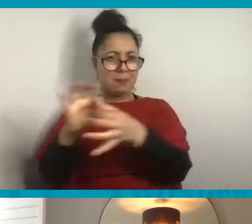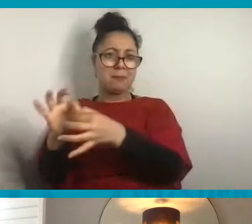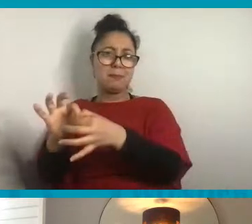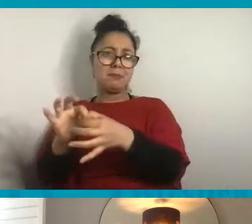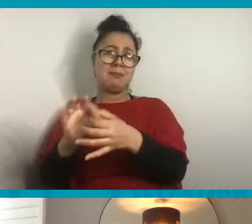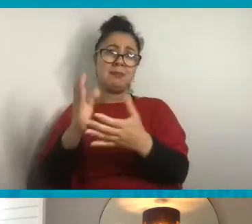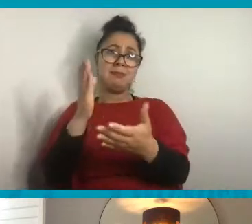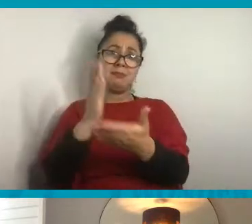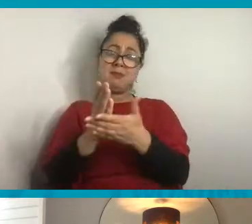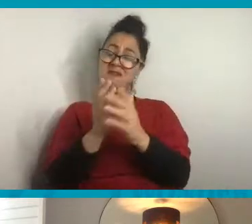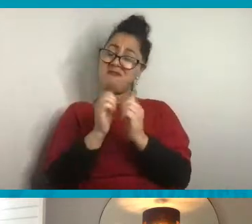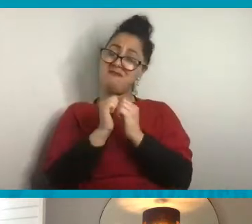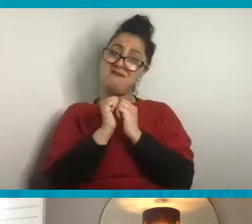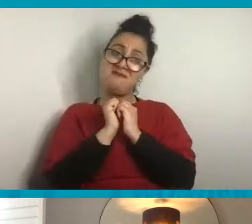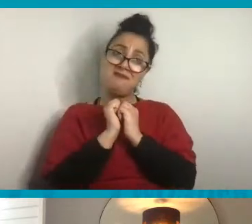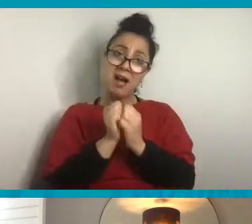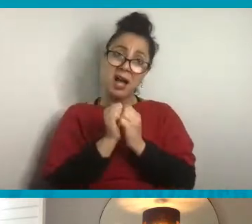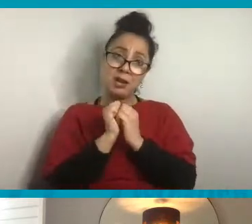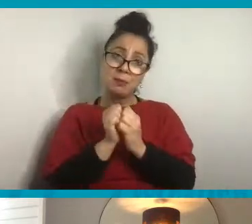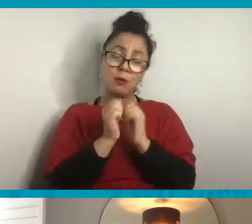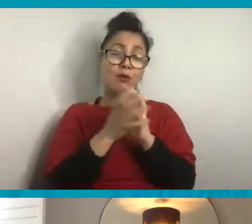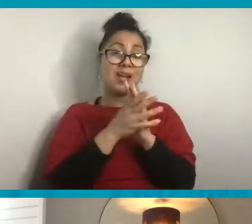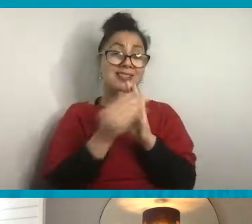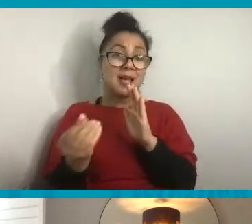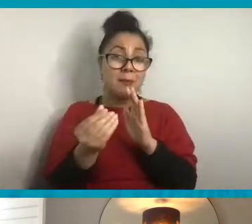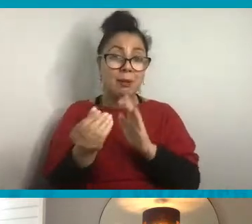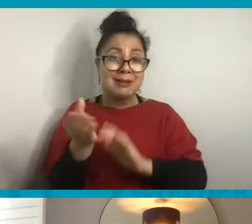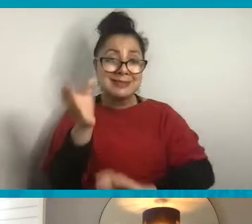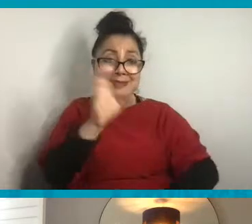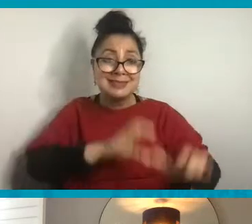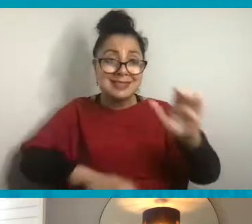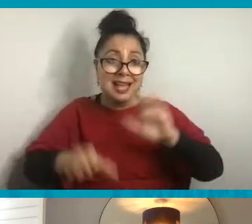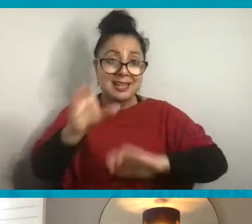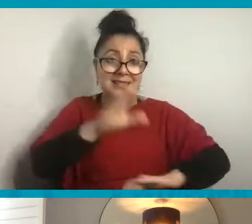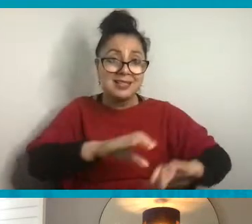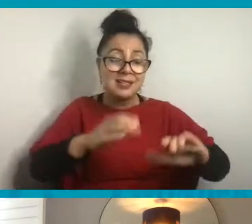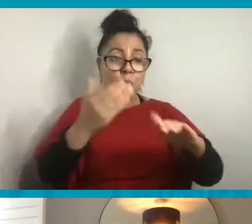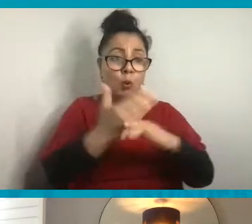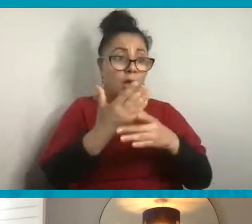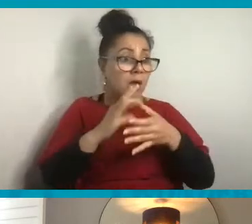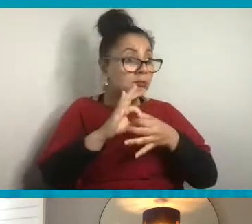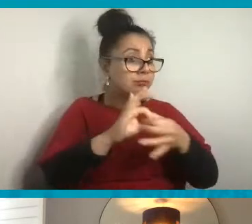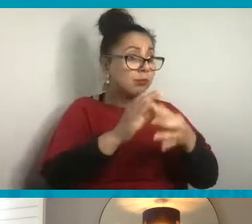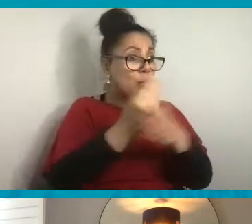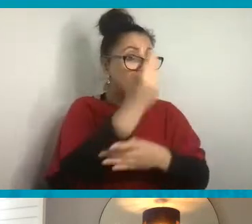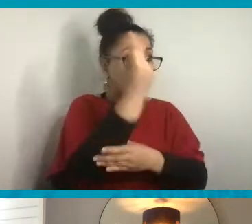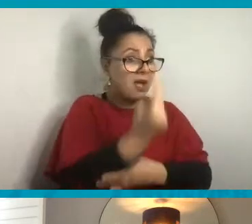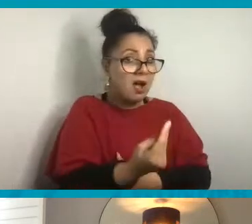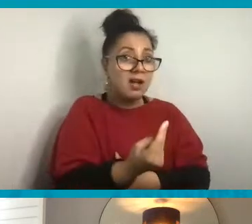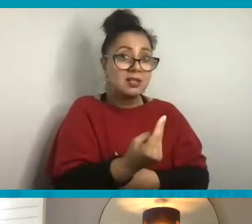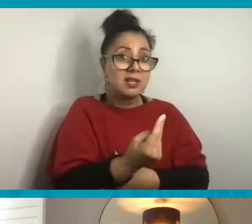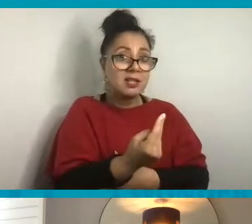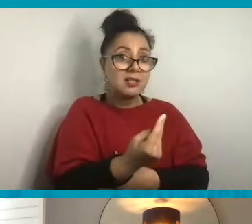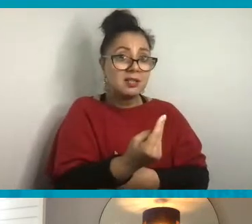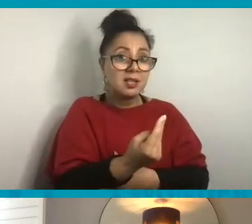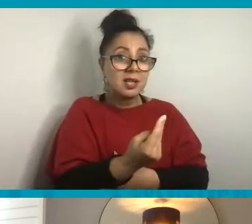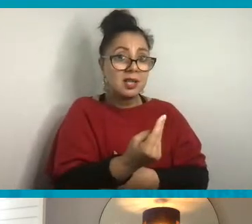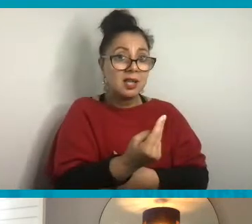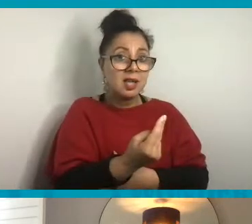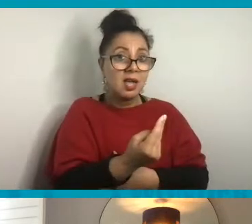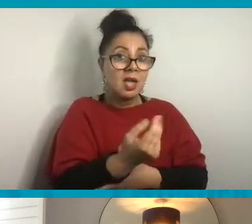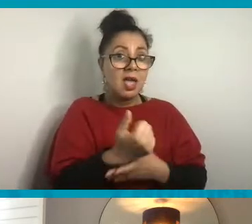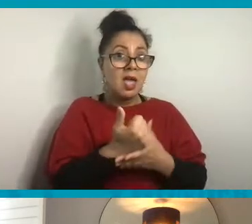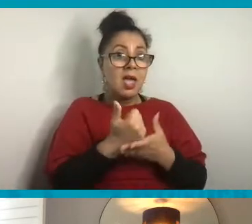valuable because, for example, for scientists, working with an artist helps them, well, helps us